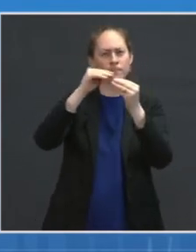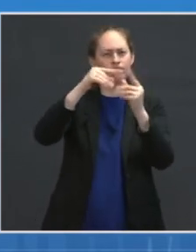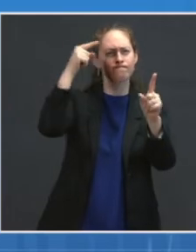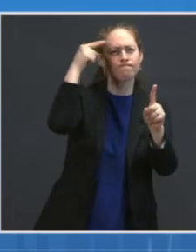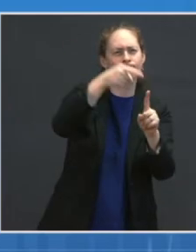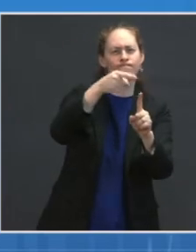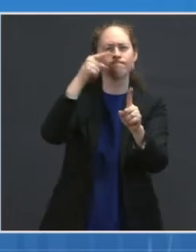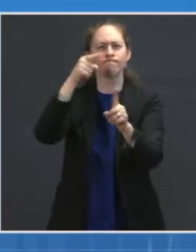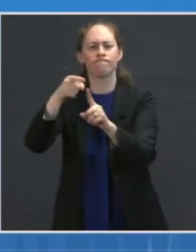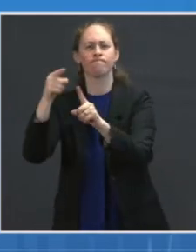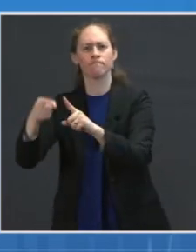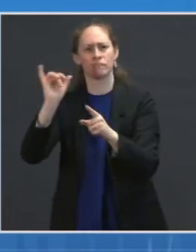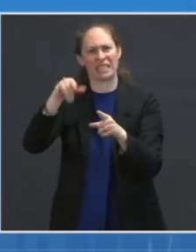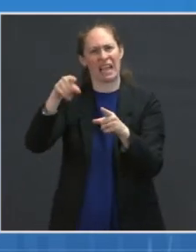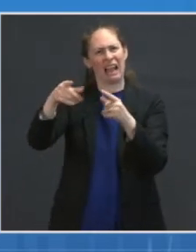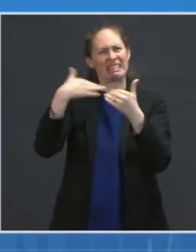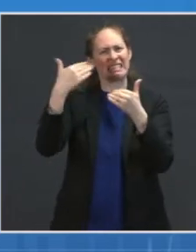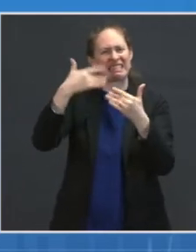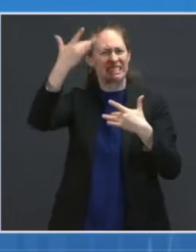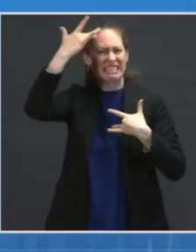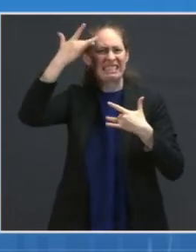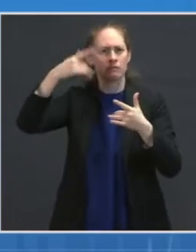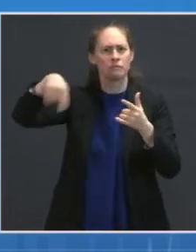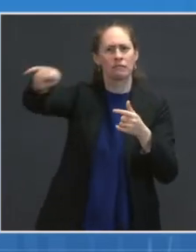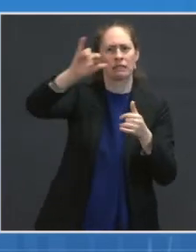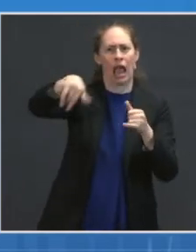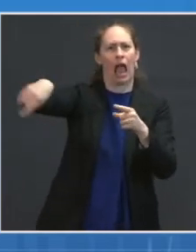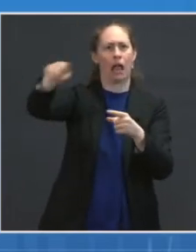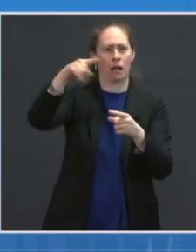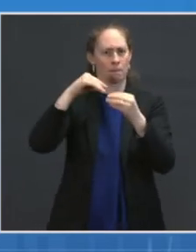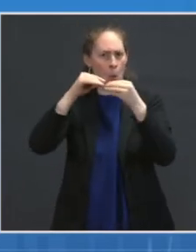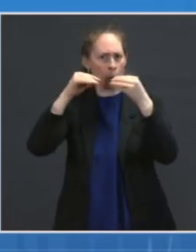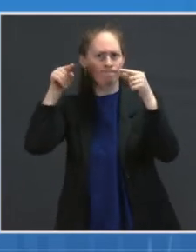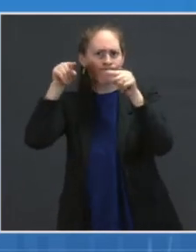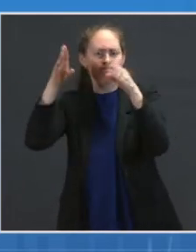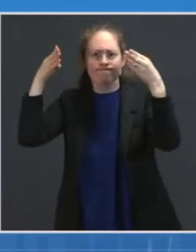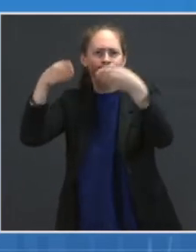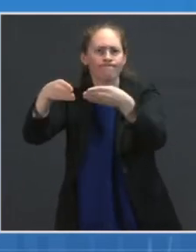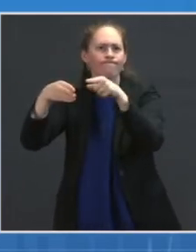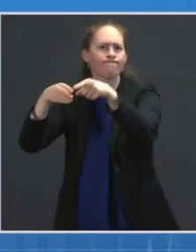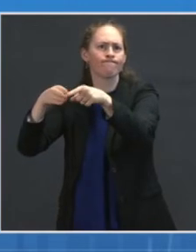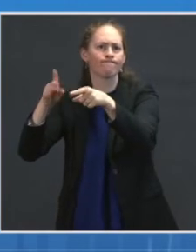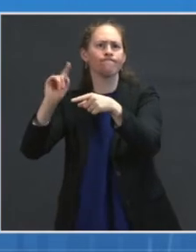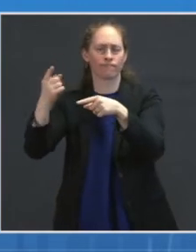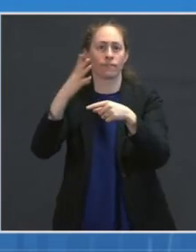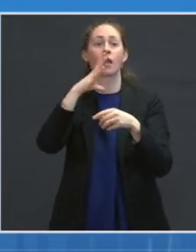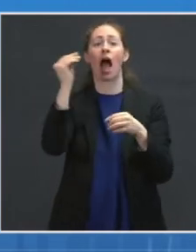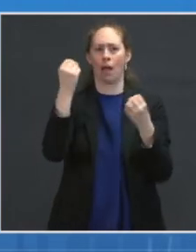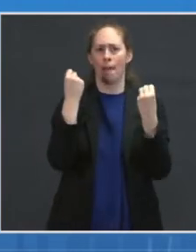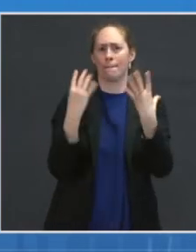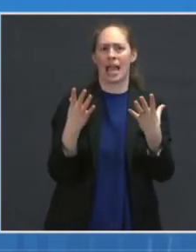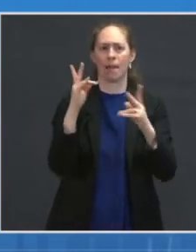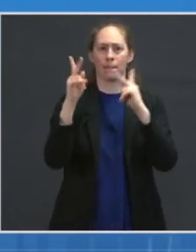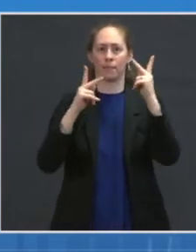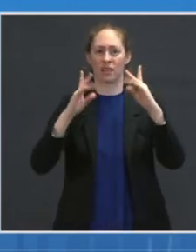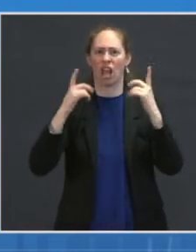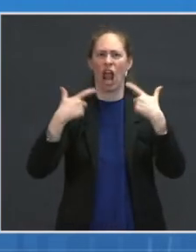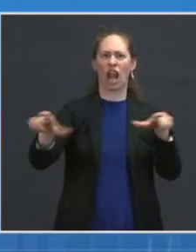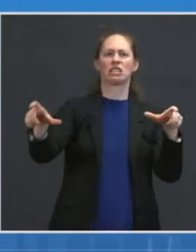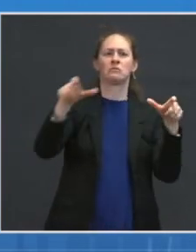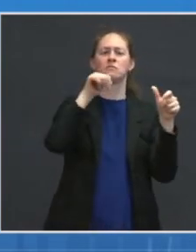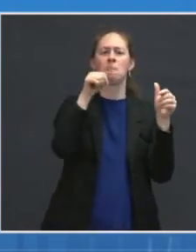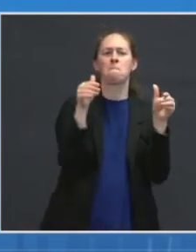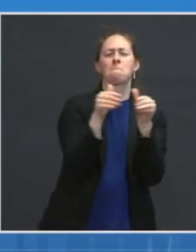where these sites might go. Also the population size, so we can understand exactly what the needs are in those specific sites. So it's